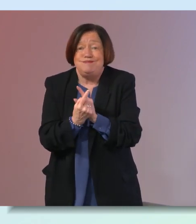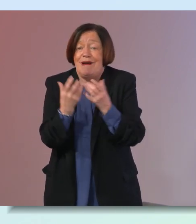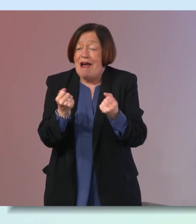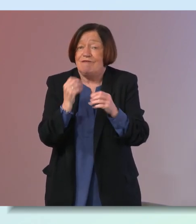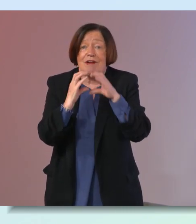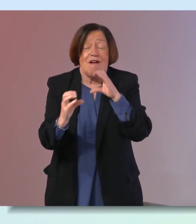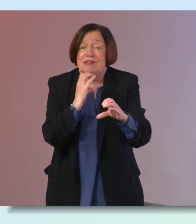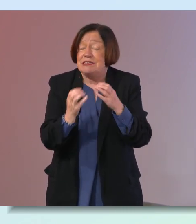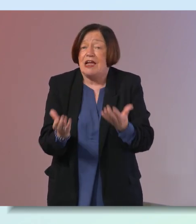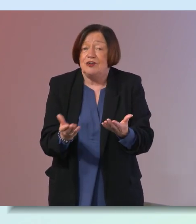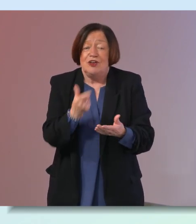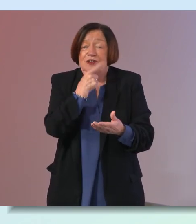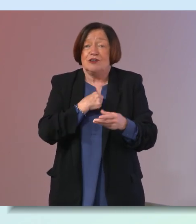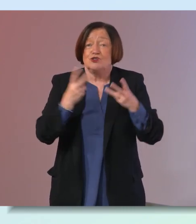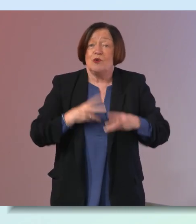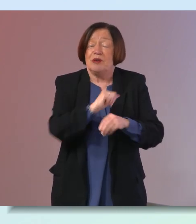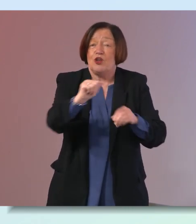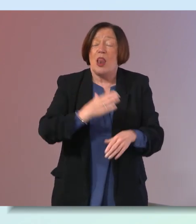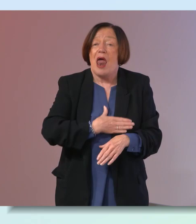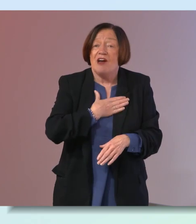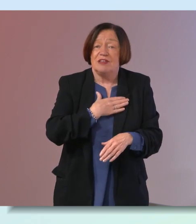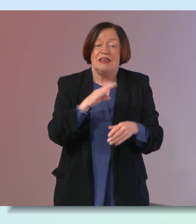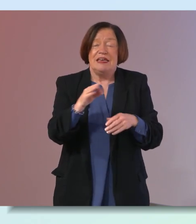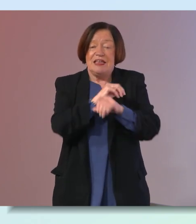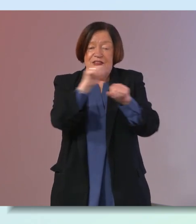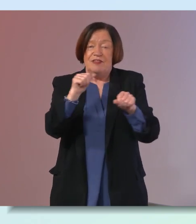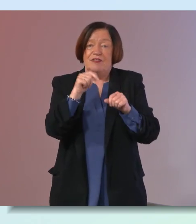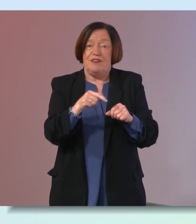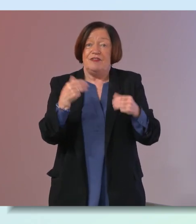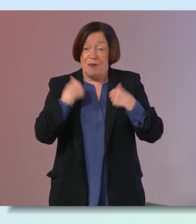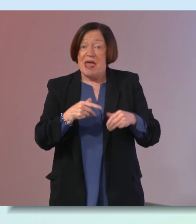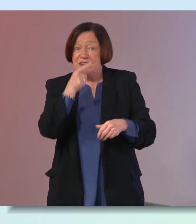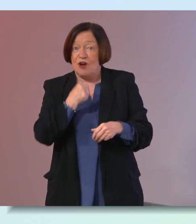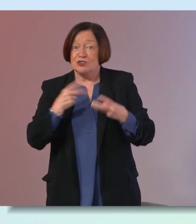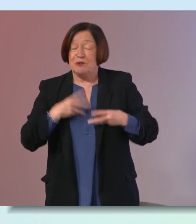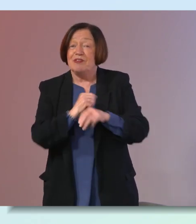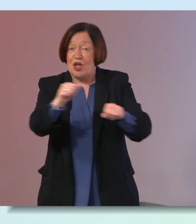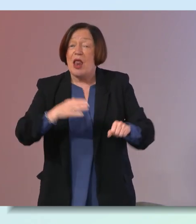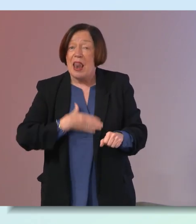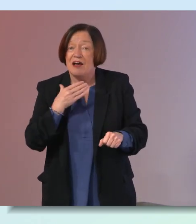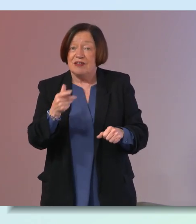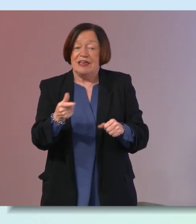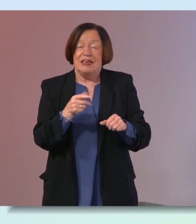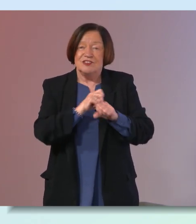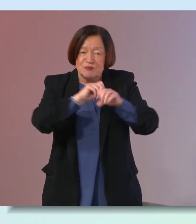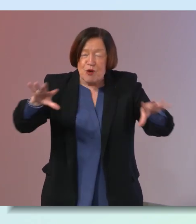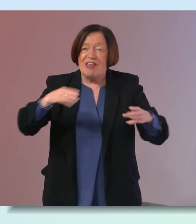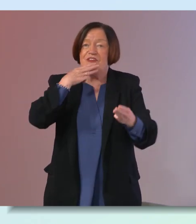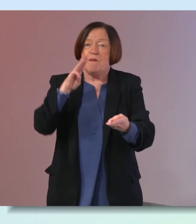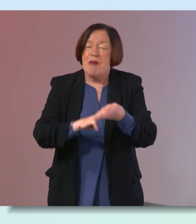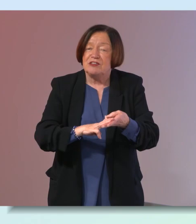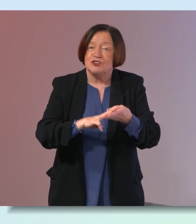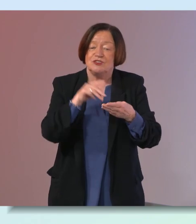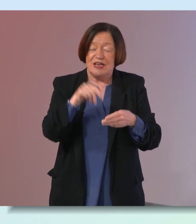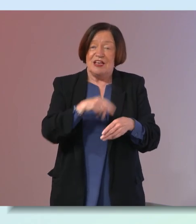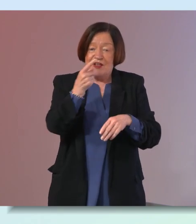conversation going talking to the women in your lives and getting them the men to talk to the women in their lives you know spreading the message getting this to be more